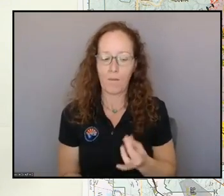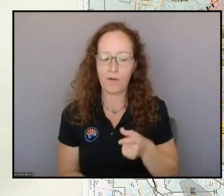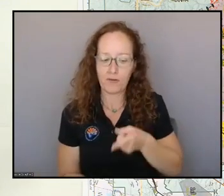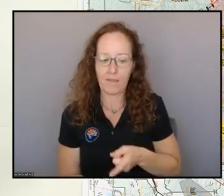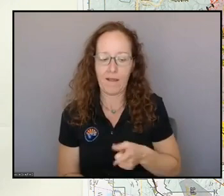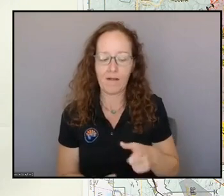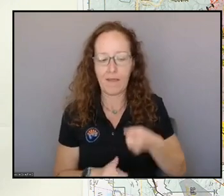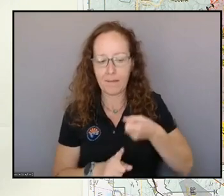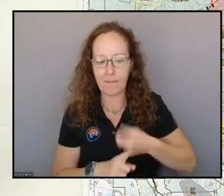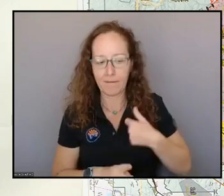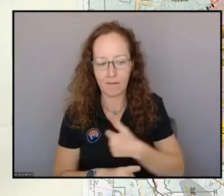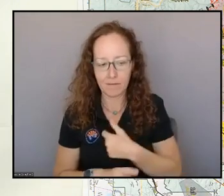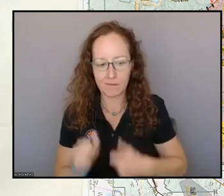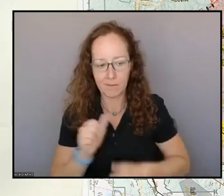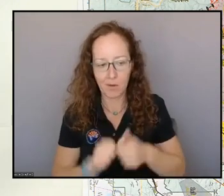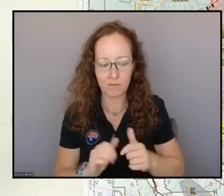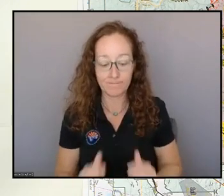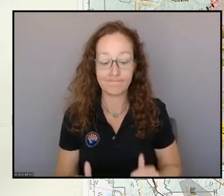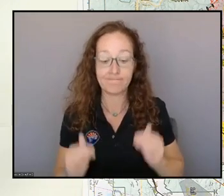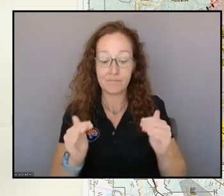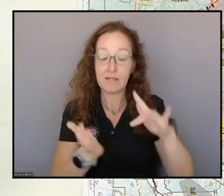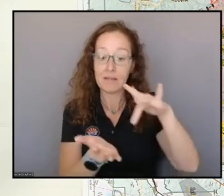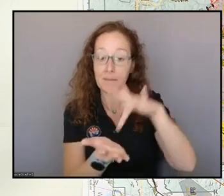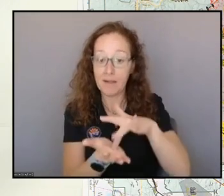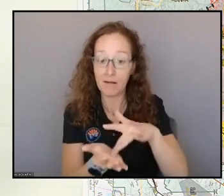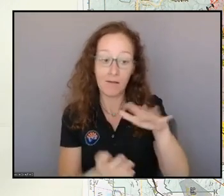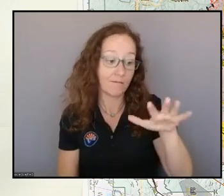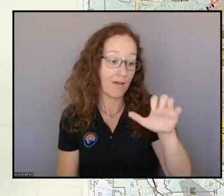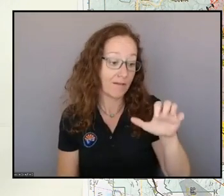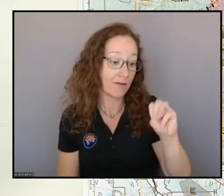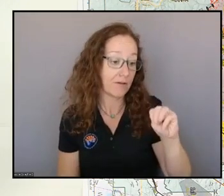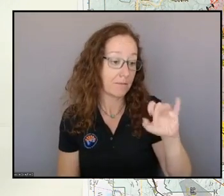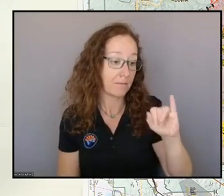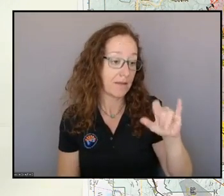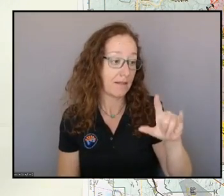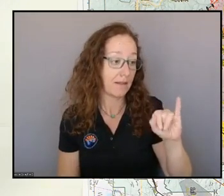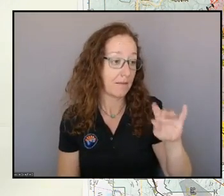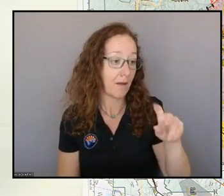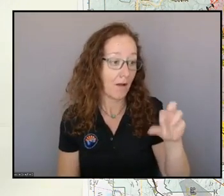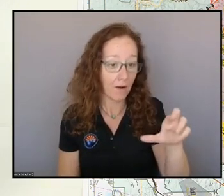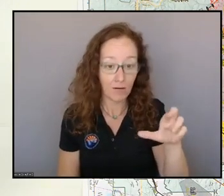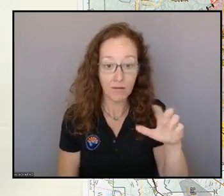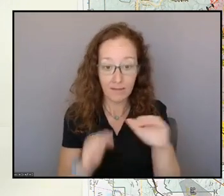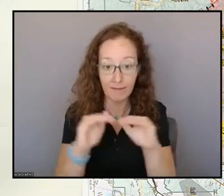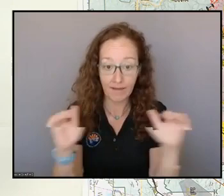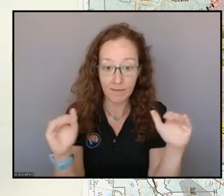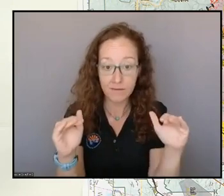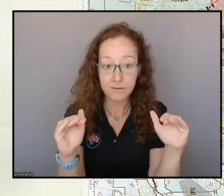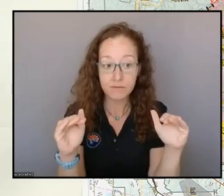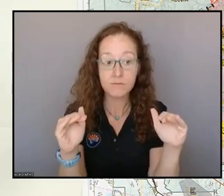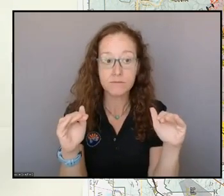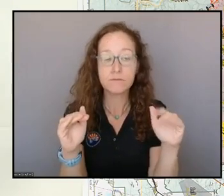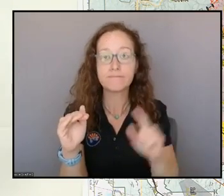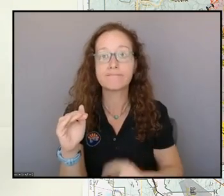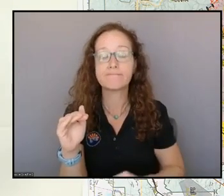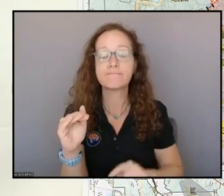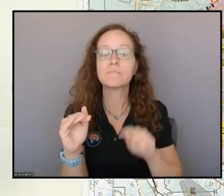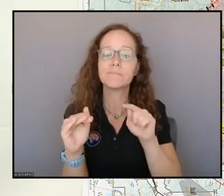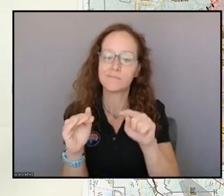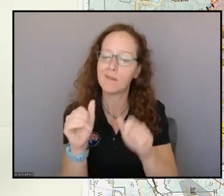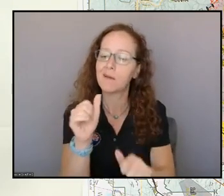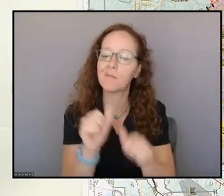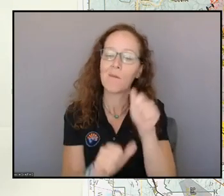mid-level, that 500 millibar layer, that is where the majority of all of our sensible weather